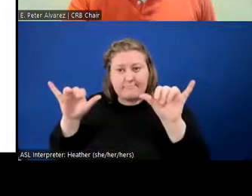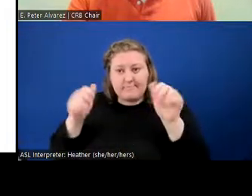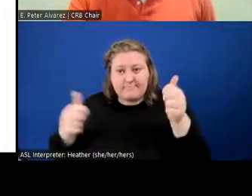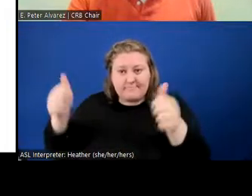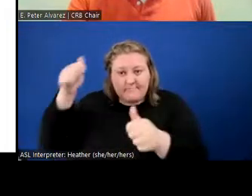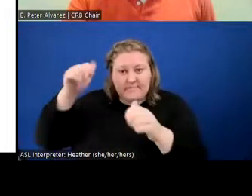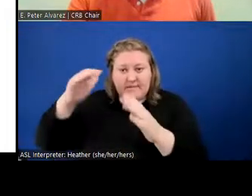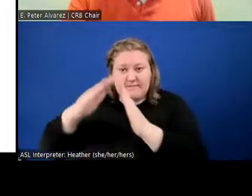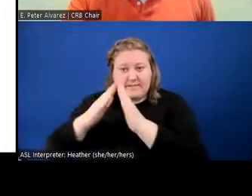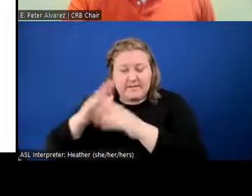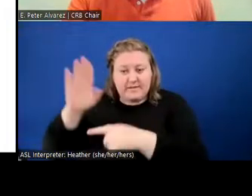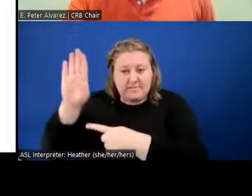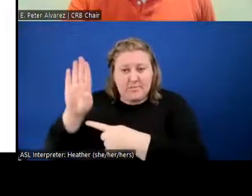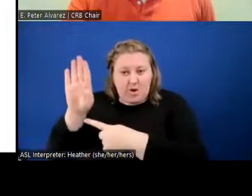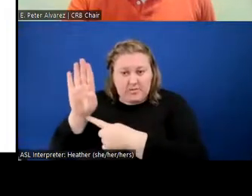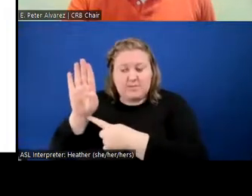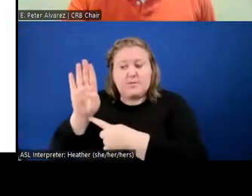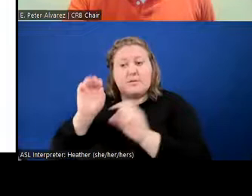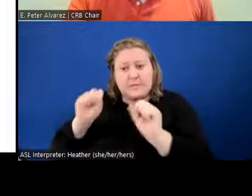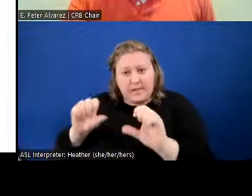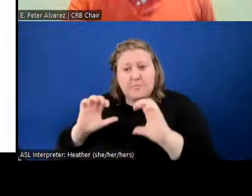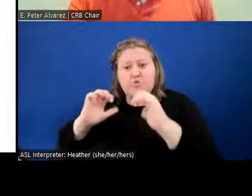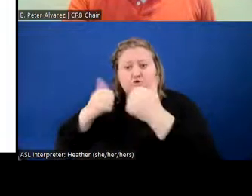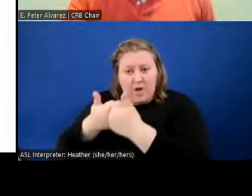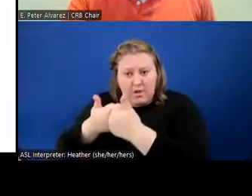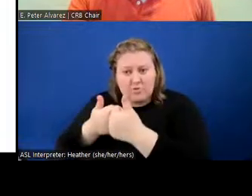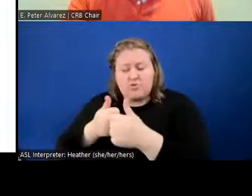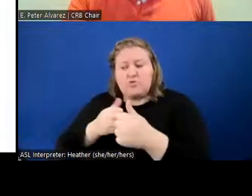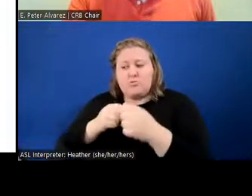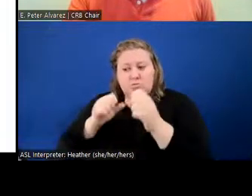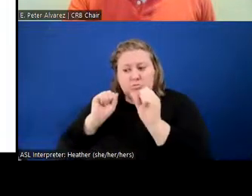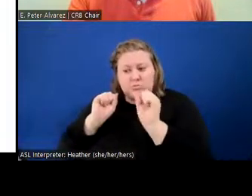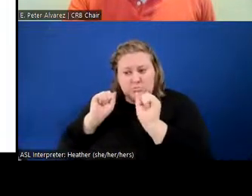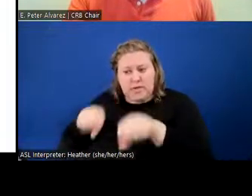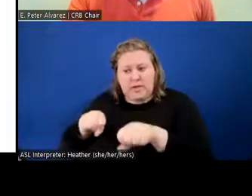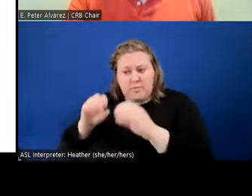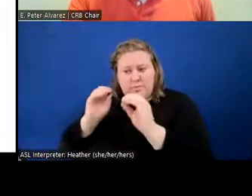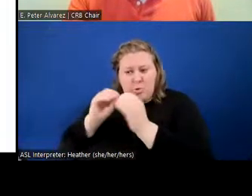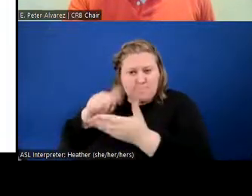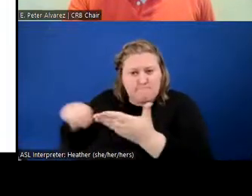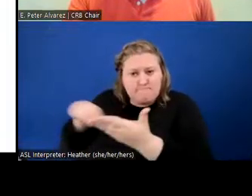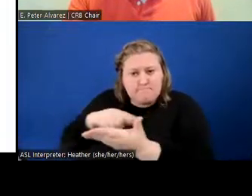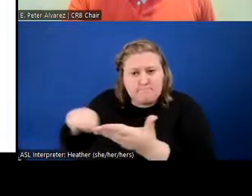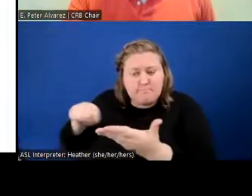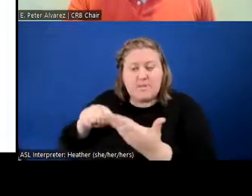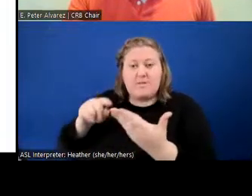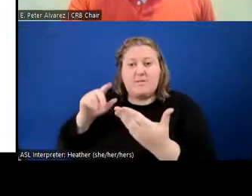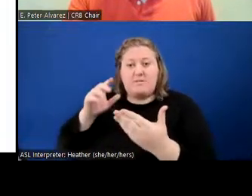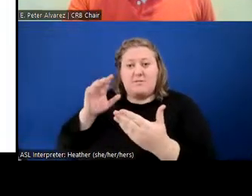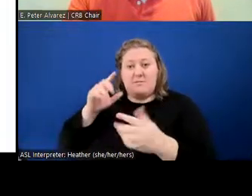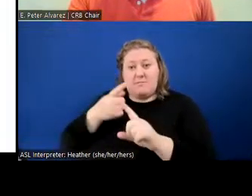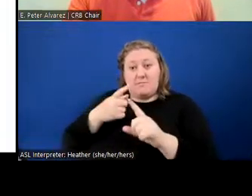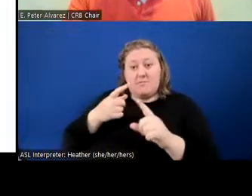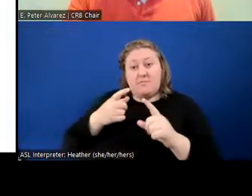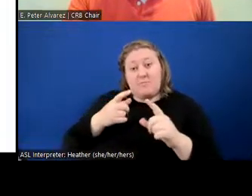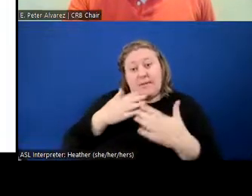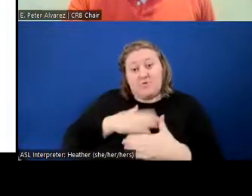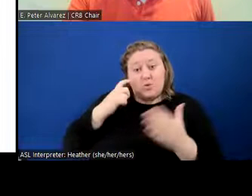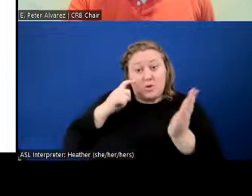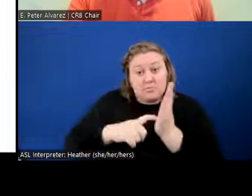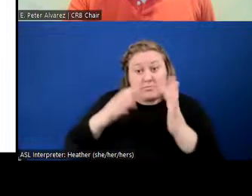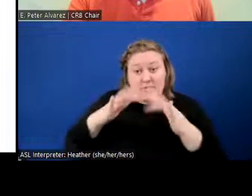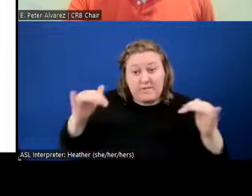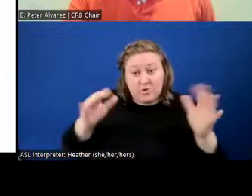the city of Boston can be challenged and legitimized by the office. I appreciate the diversity of the office. So